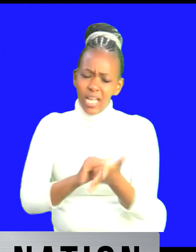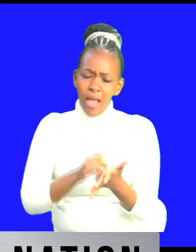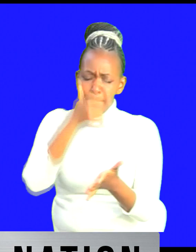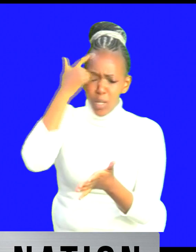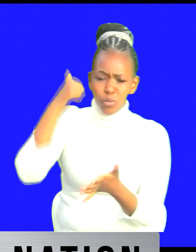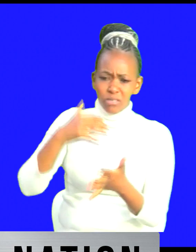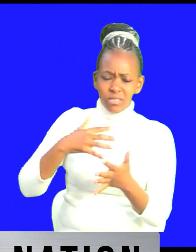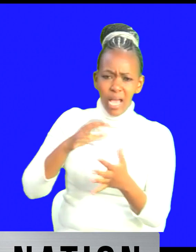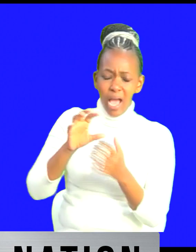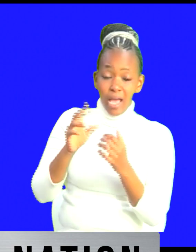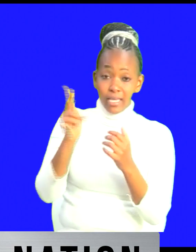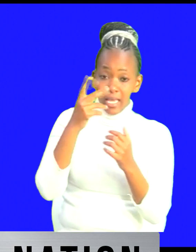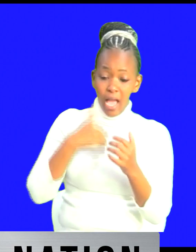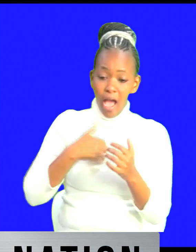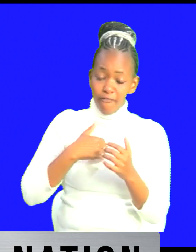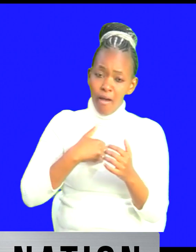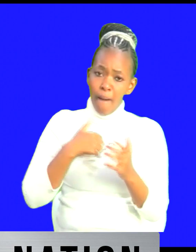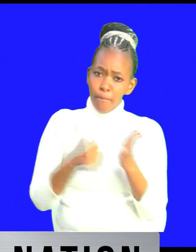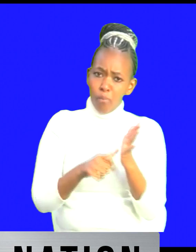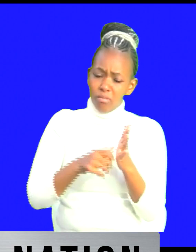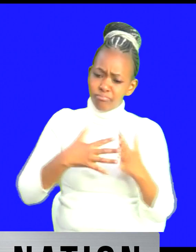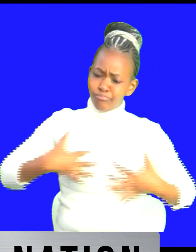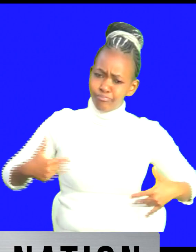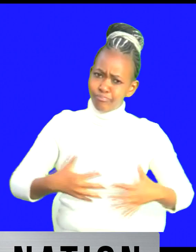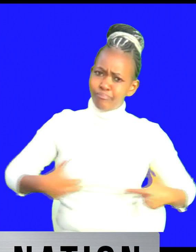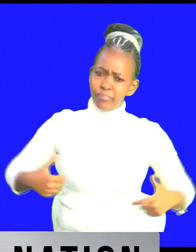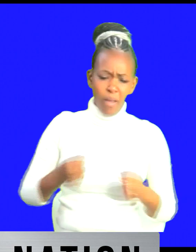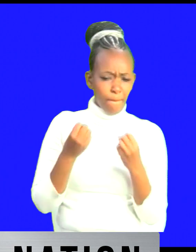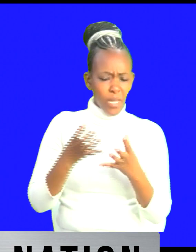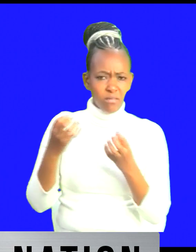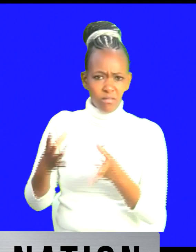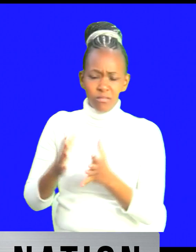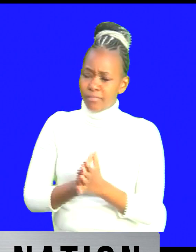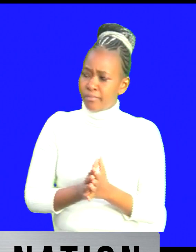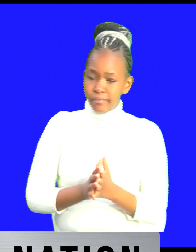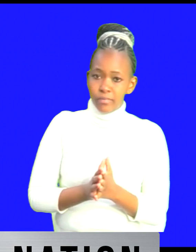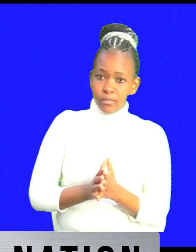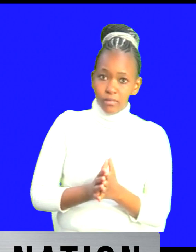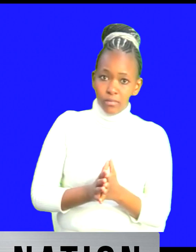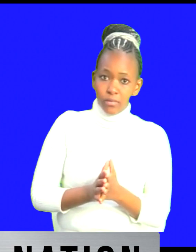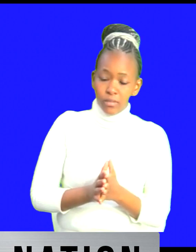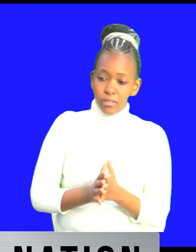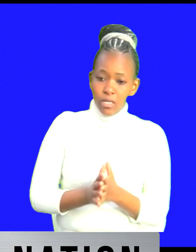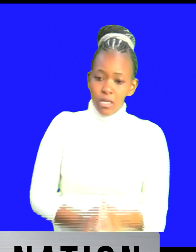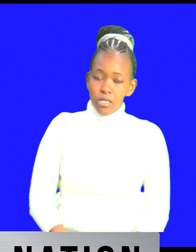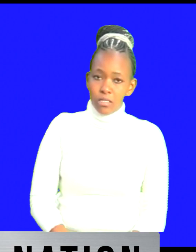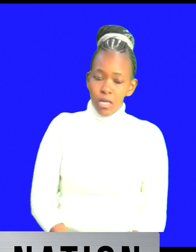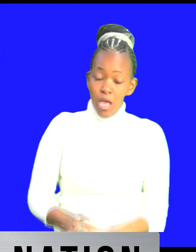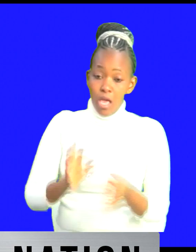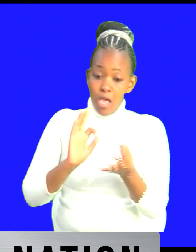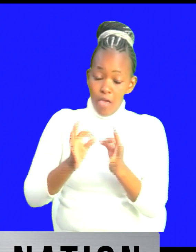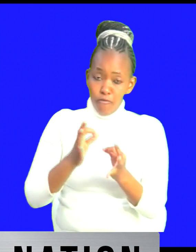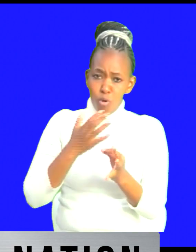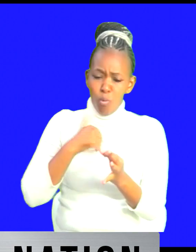issue because now it's so unsustainable do you know what it takes to keep a refugee family you have to give them